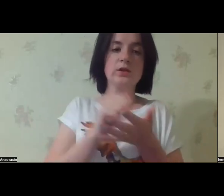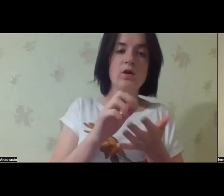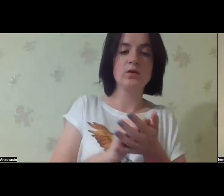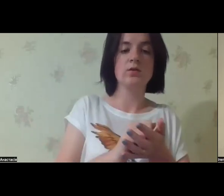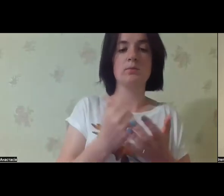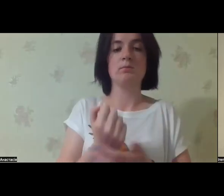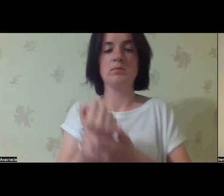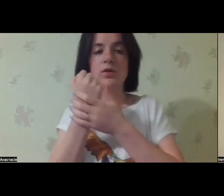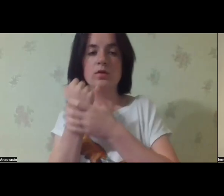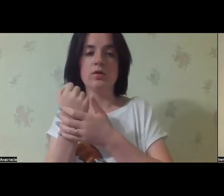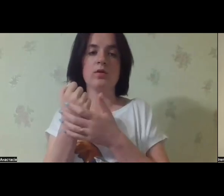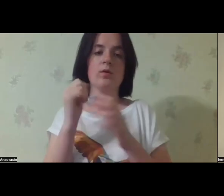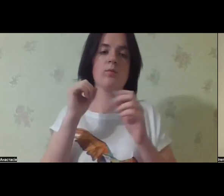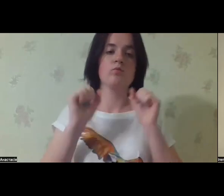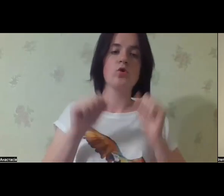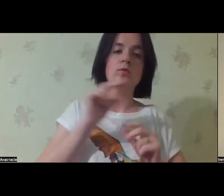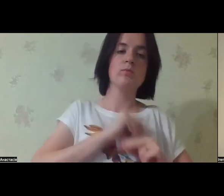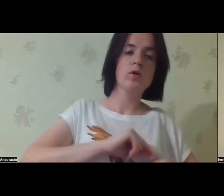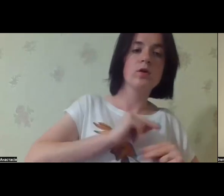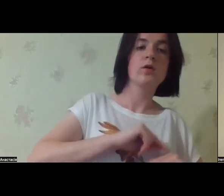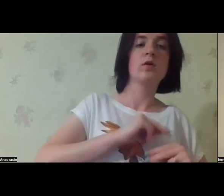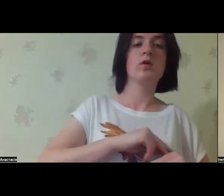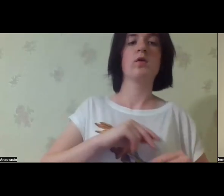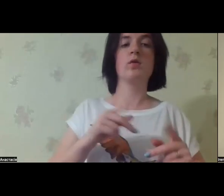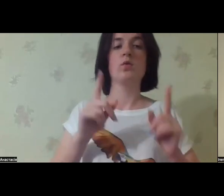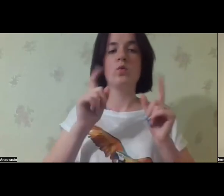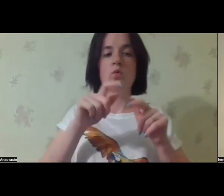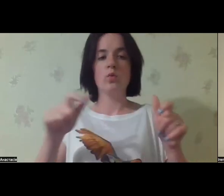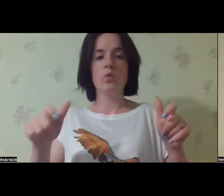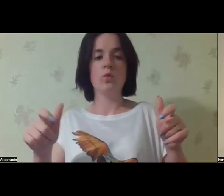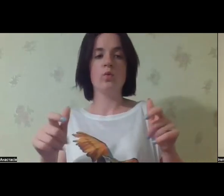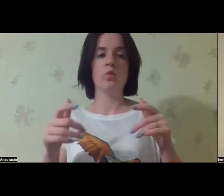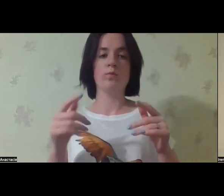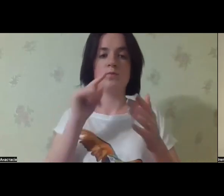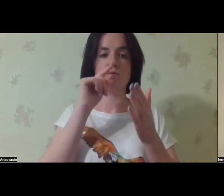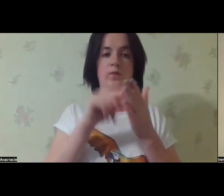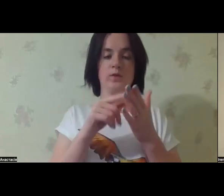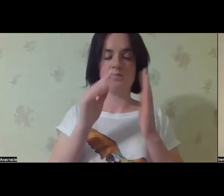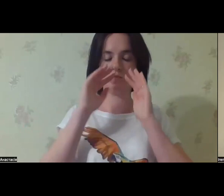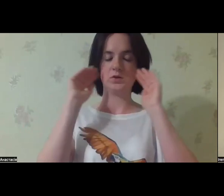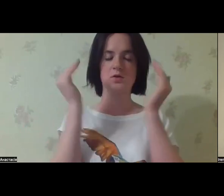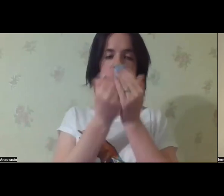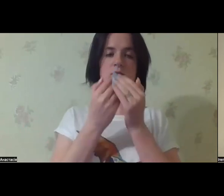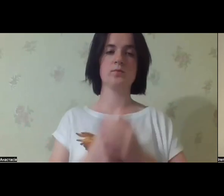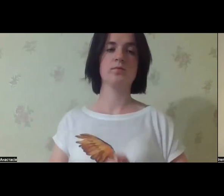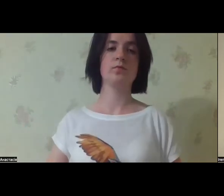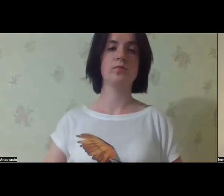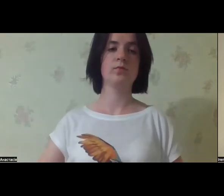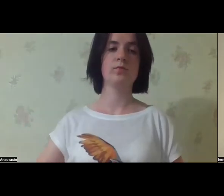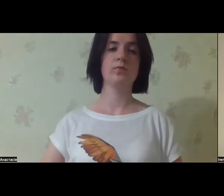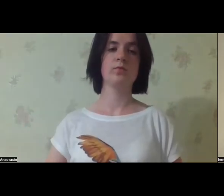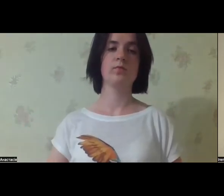they're not accessible, they're not education, there is no job opportunities, so people are